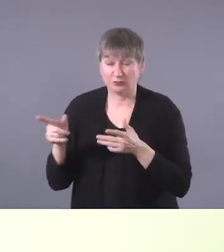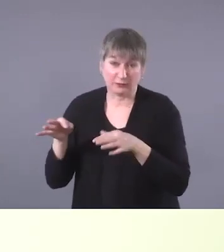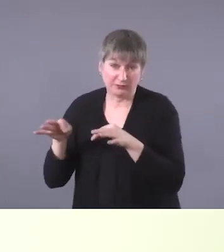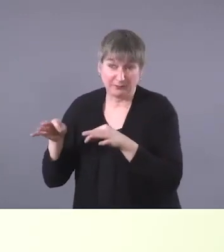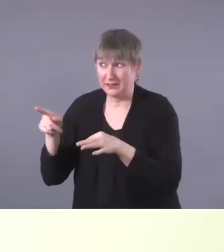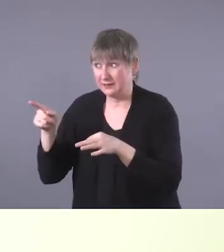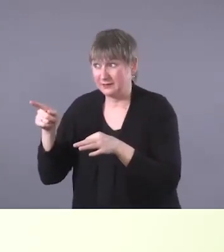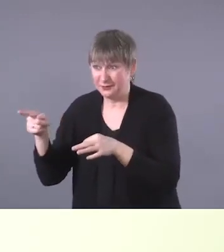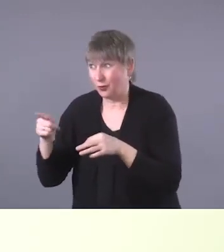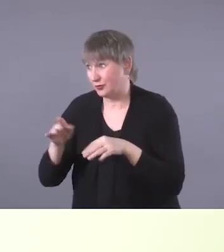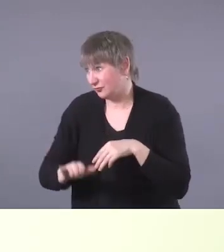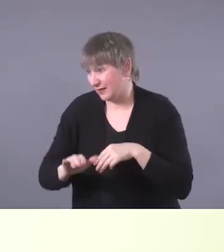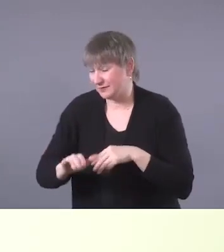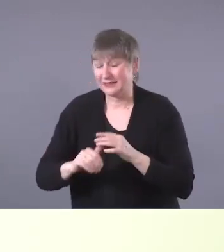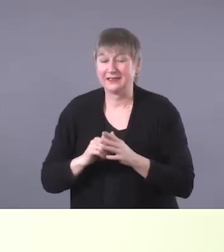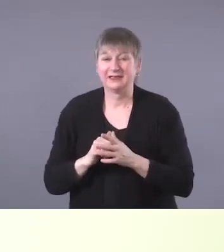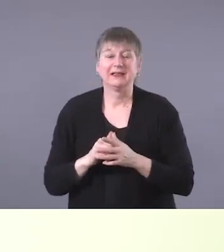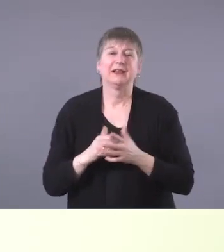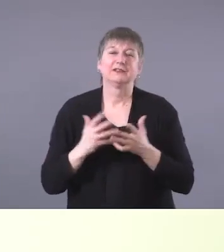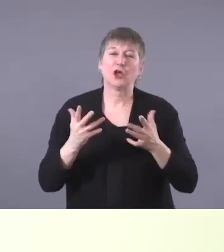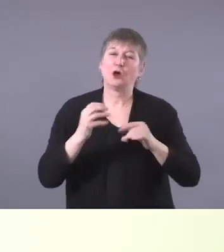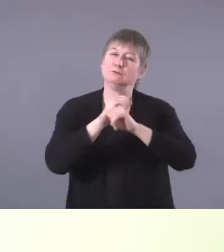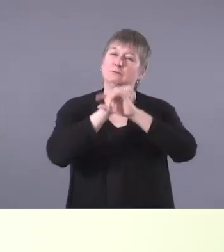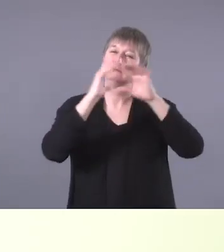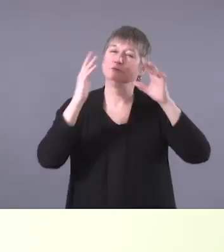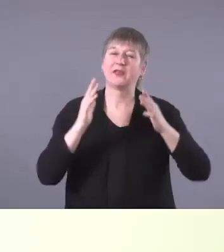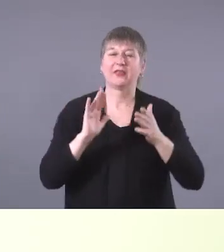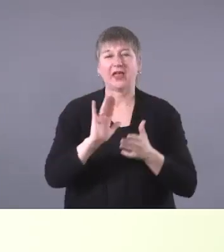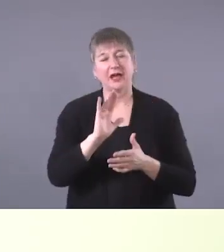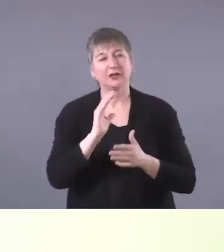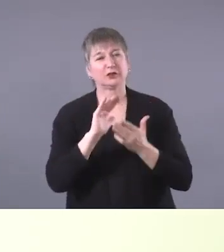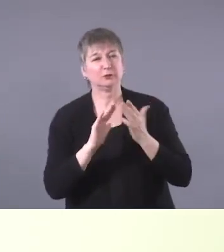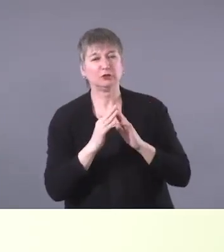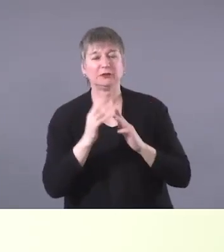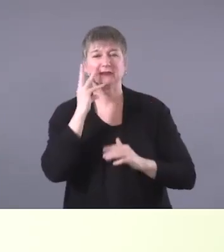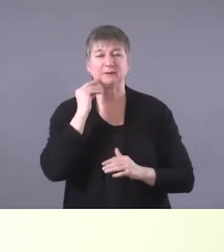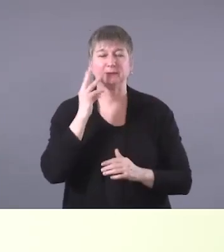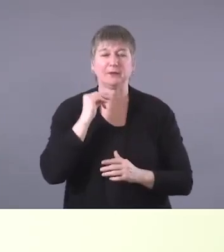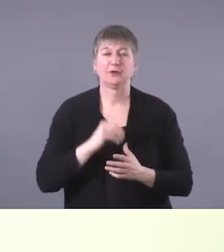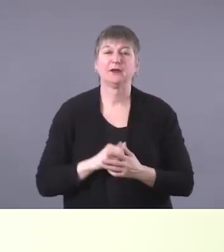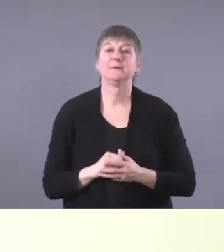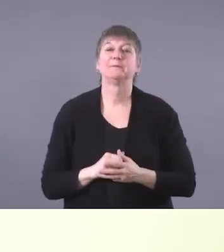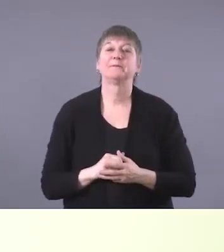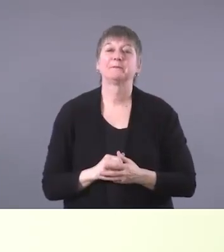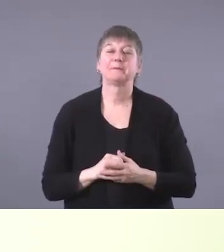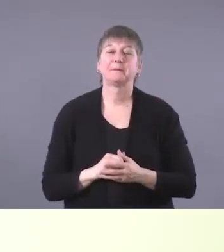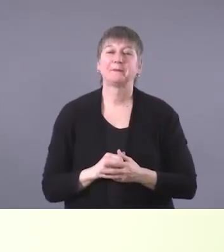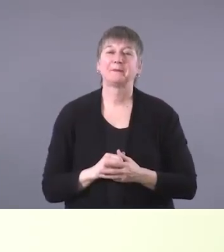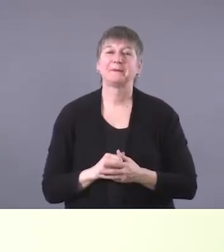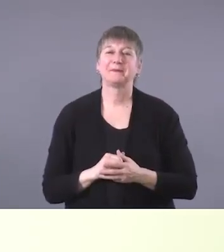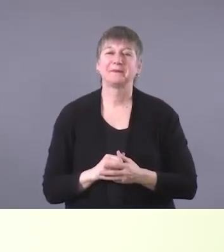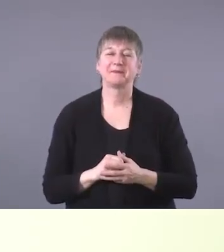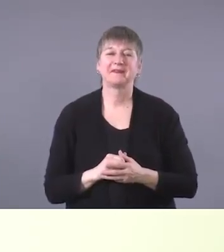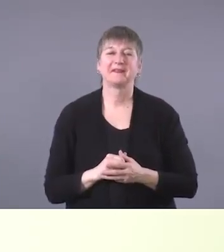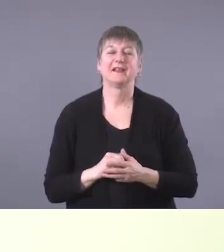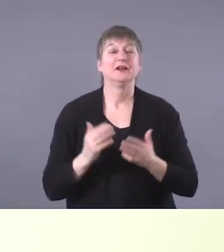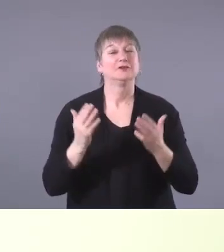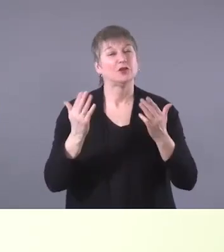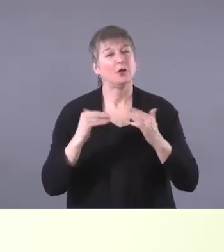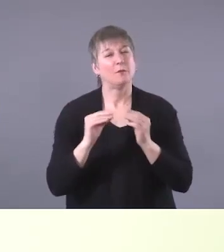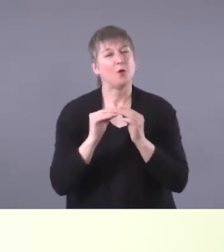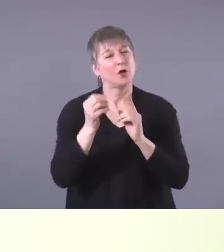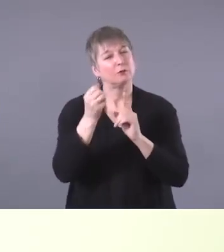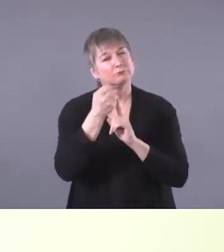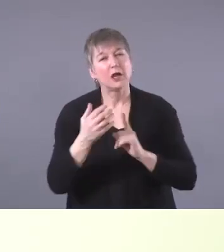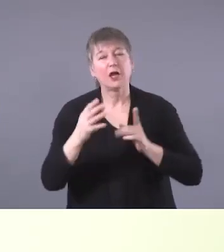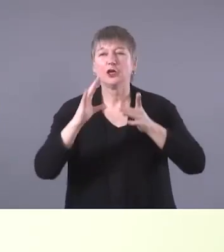bit of a, kind of a snapshot into the community. So I'm gonna, uh, move into a story, uh, that can give you kind of a,